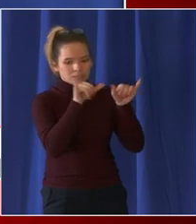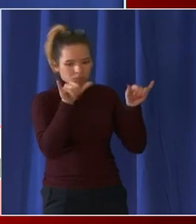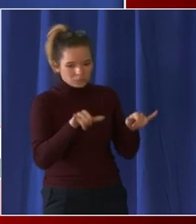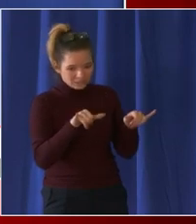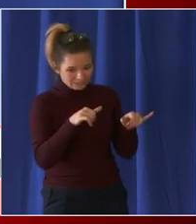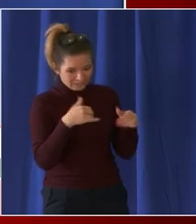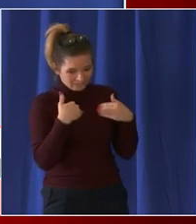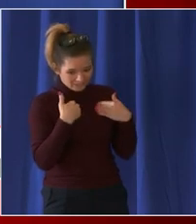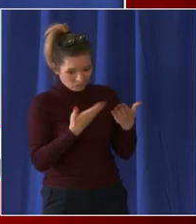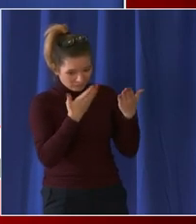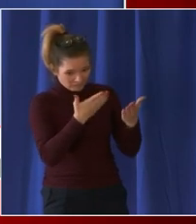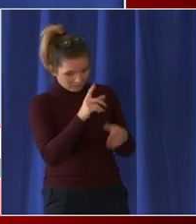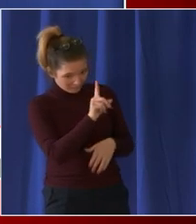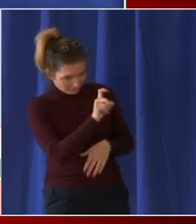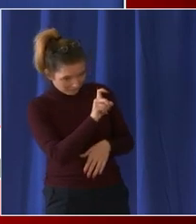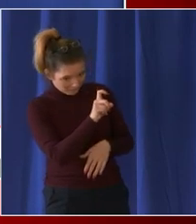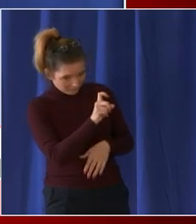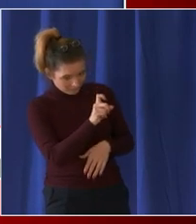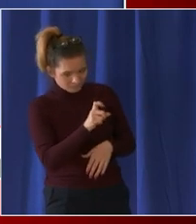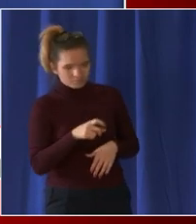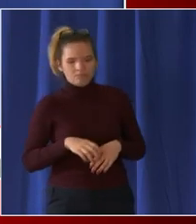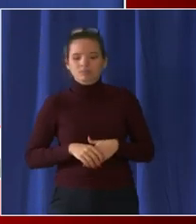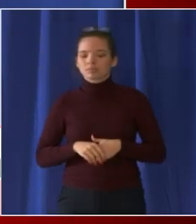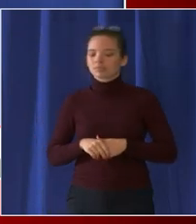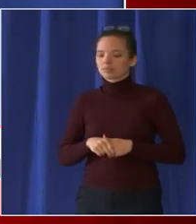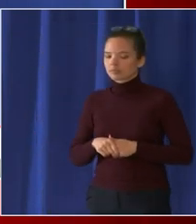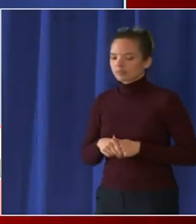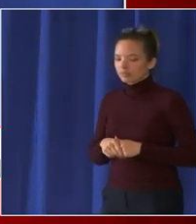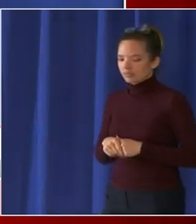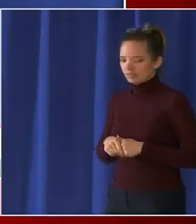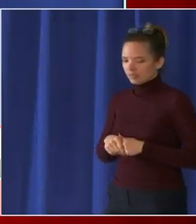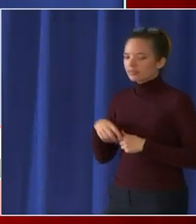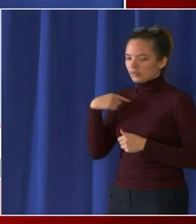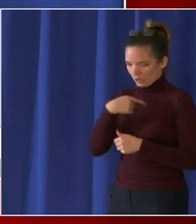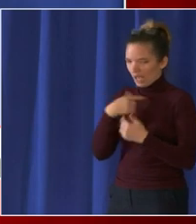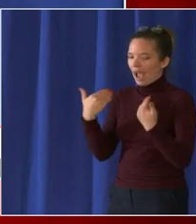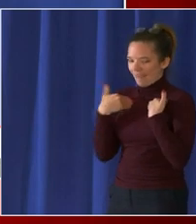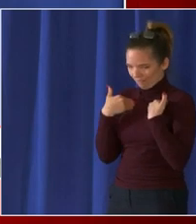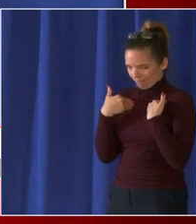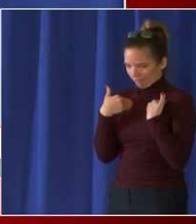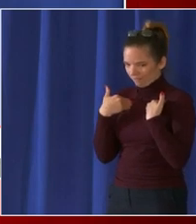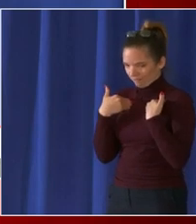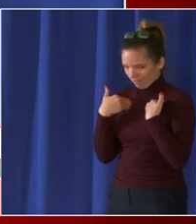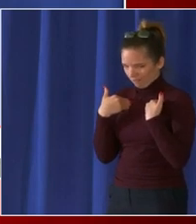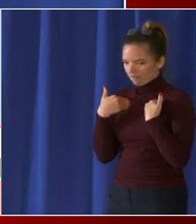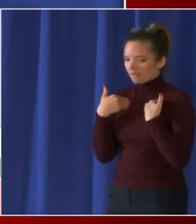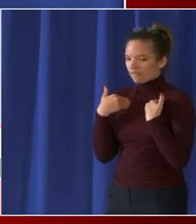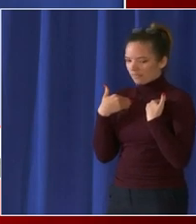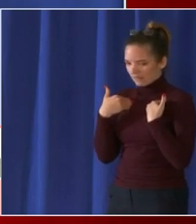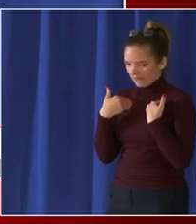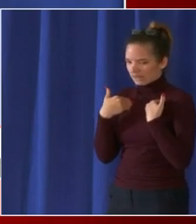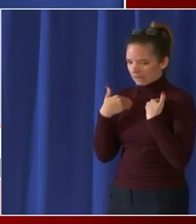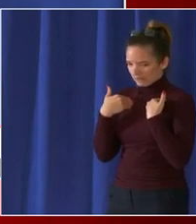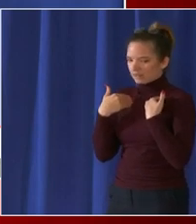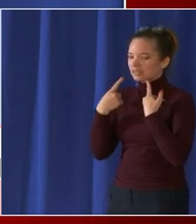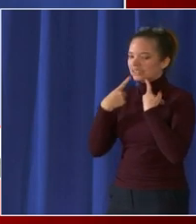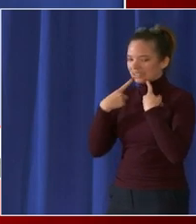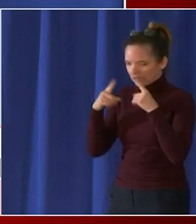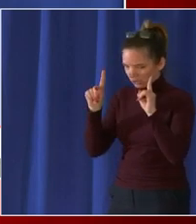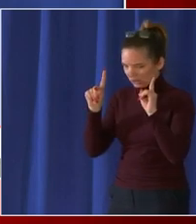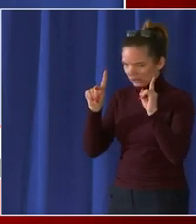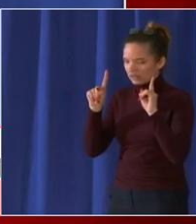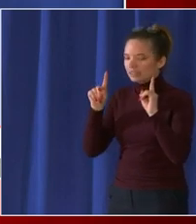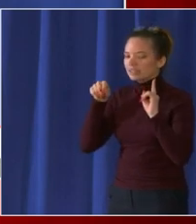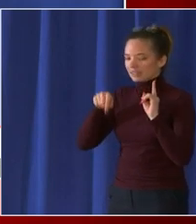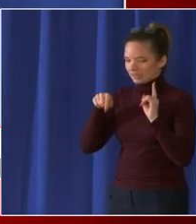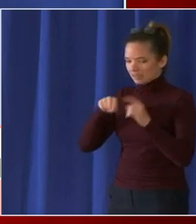a um emergency uh sorry crisis standards of care declaration uh in april of 2020 that went away when the